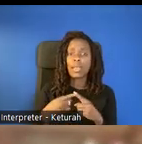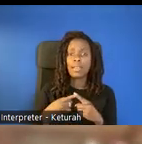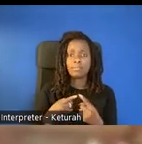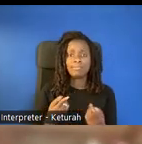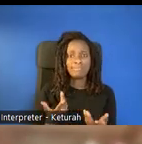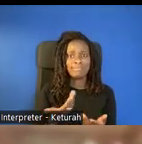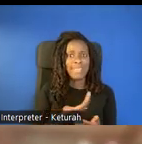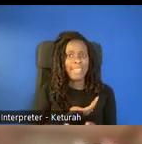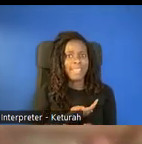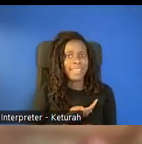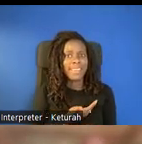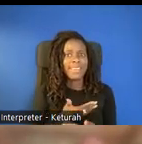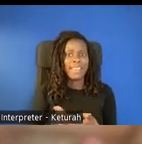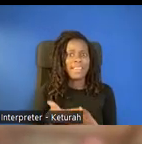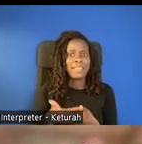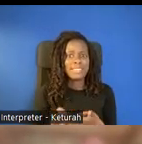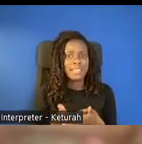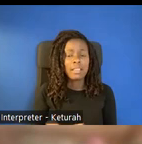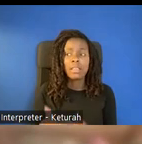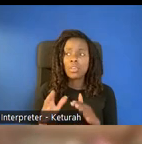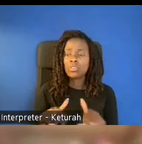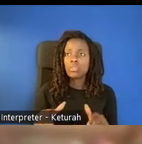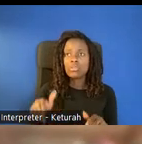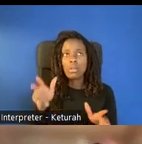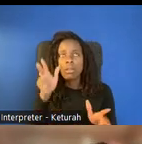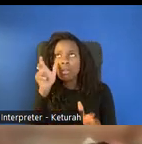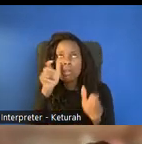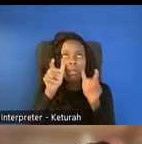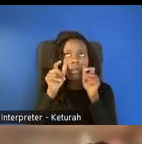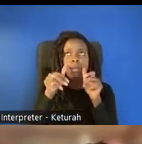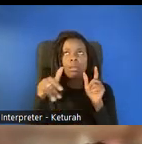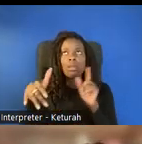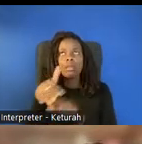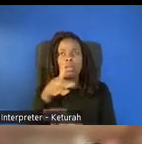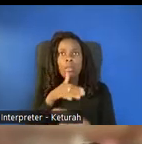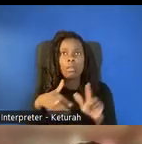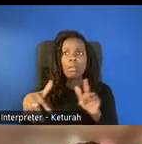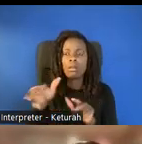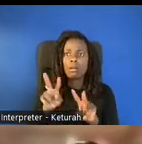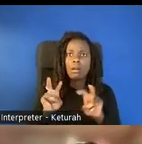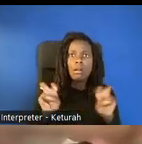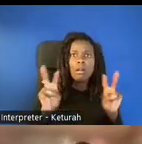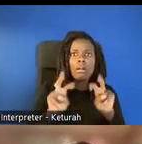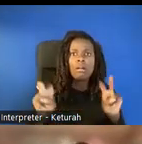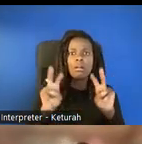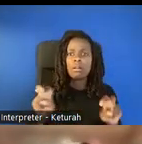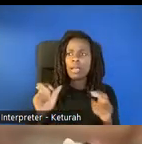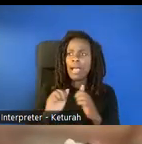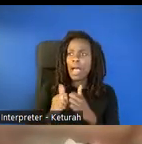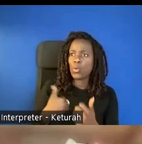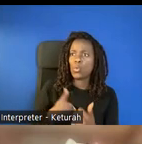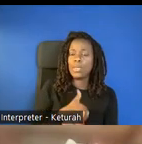with the world. They're exploring their environments, they're learning, and it's about what do we do as adults to make it maybe more intentionally